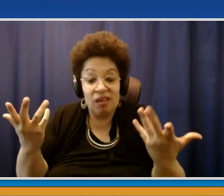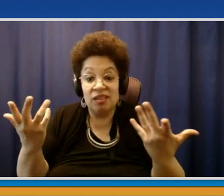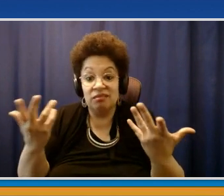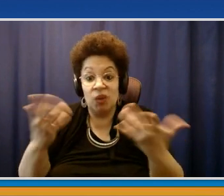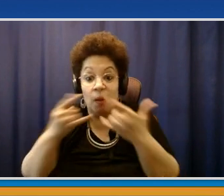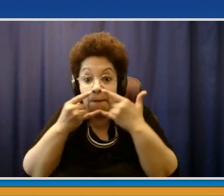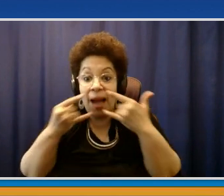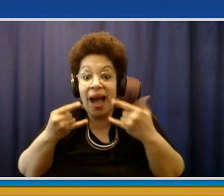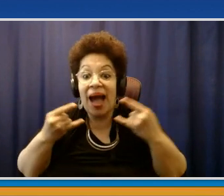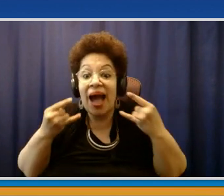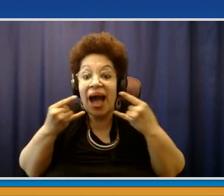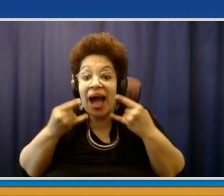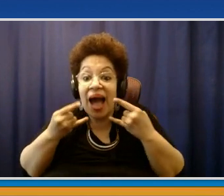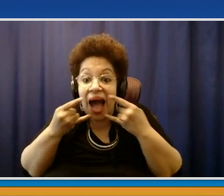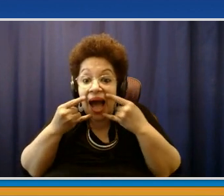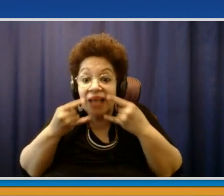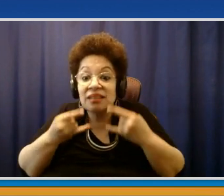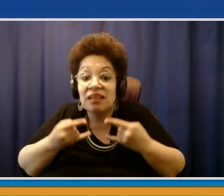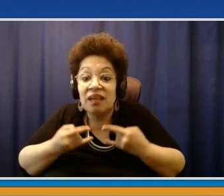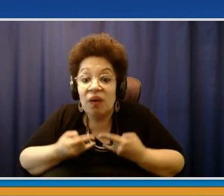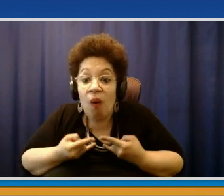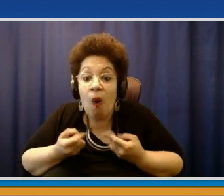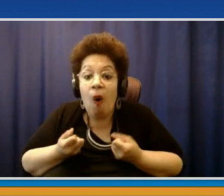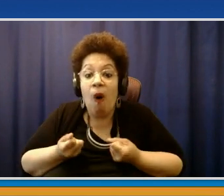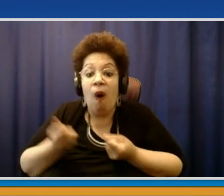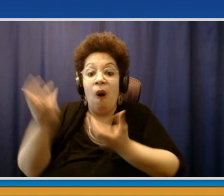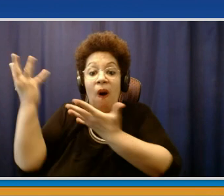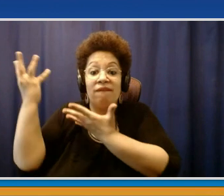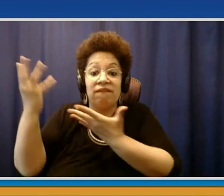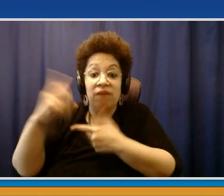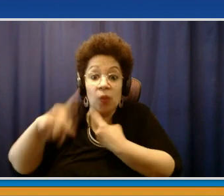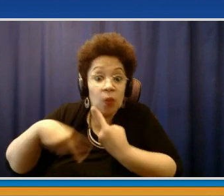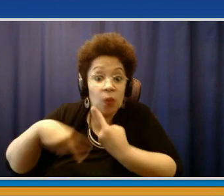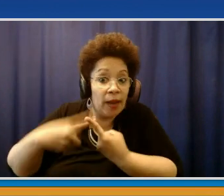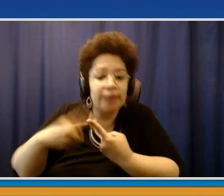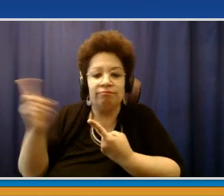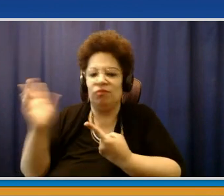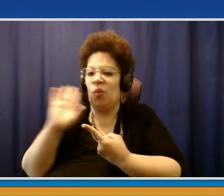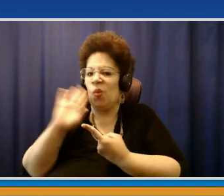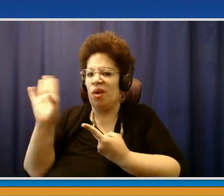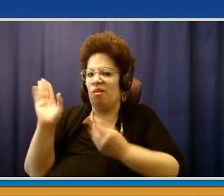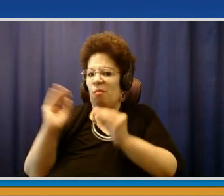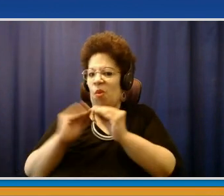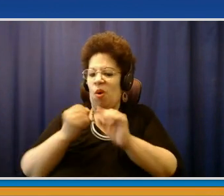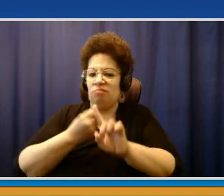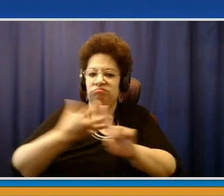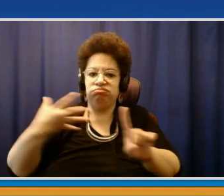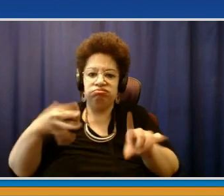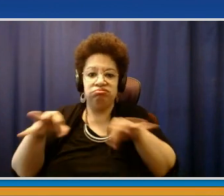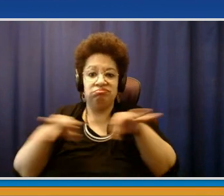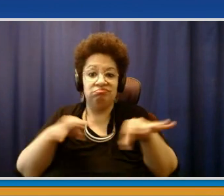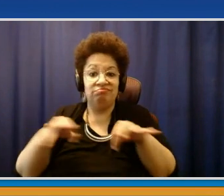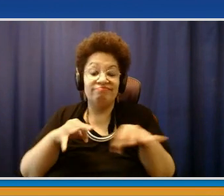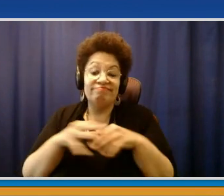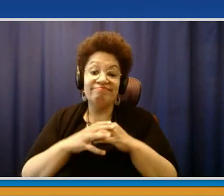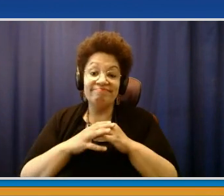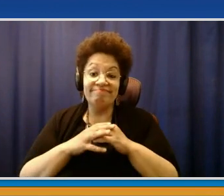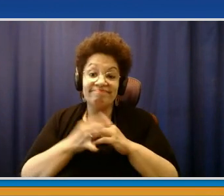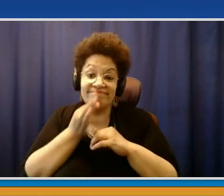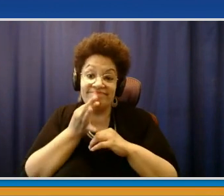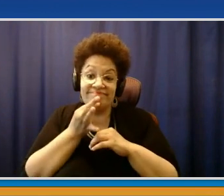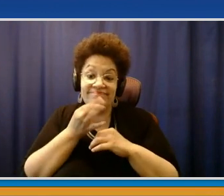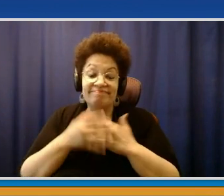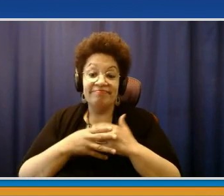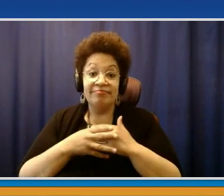has, George, you have a bunch of just wonderful people. And I'll add Ken into that wonderful group, people that go out of their way every day to help everybody in town.